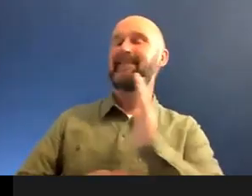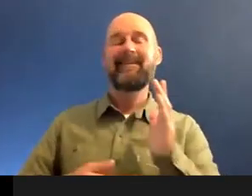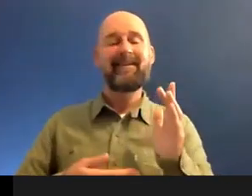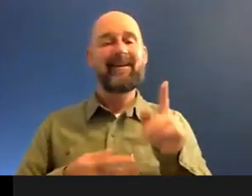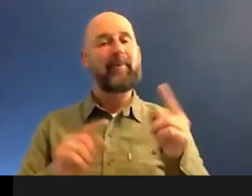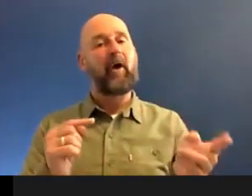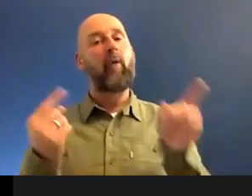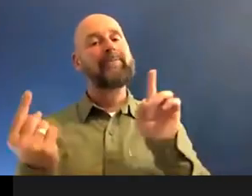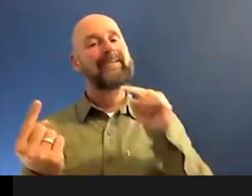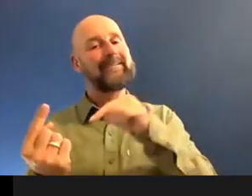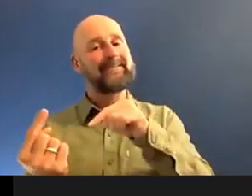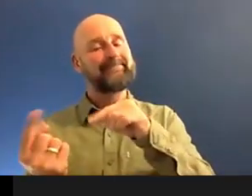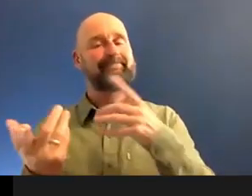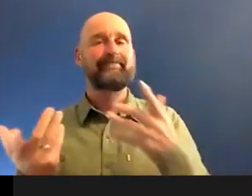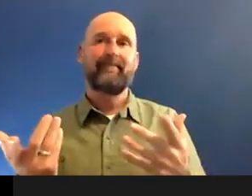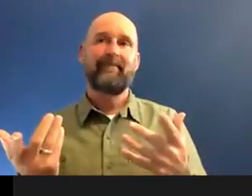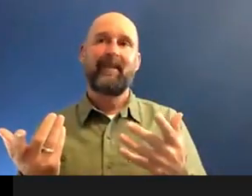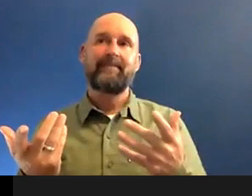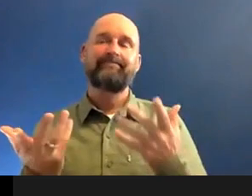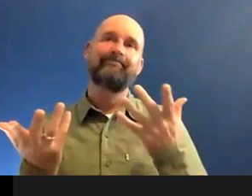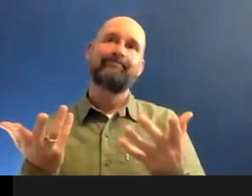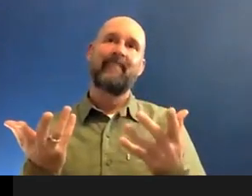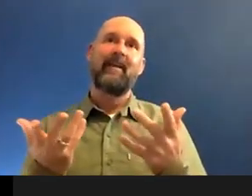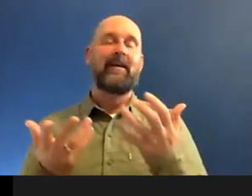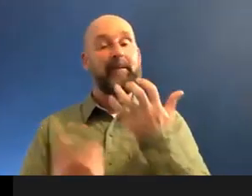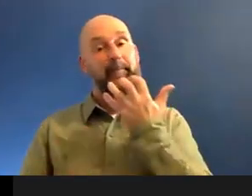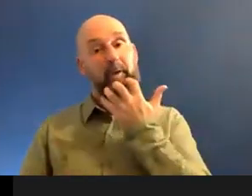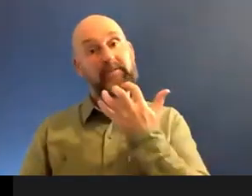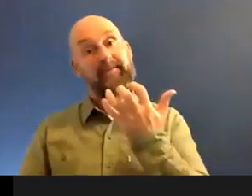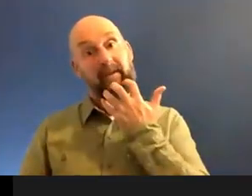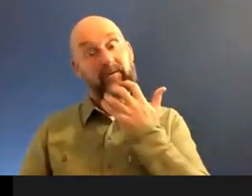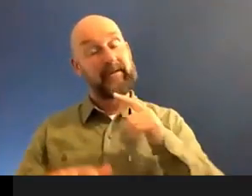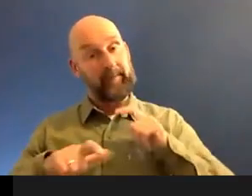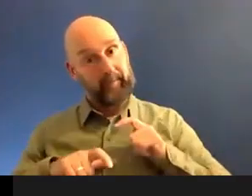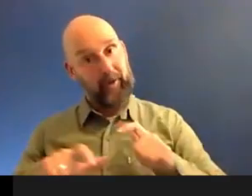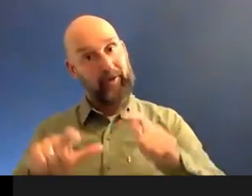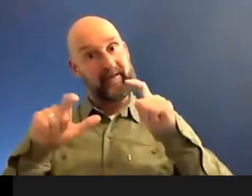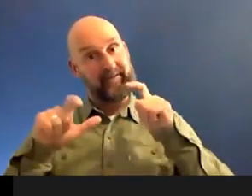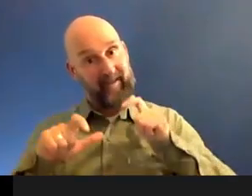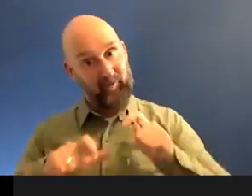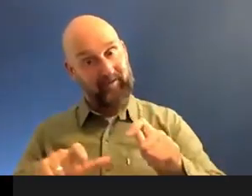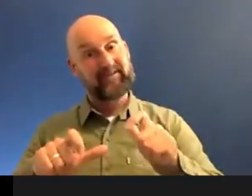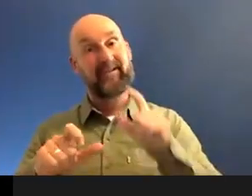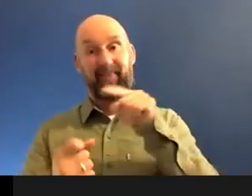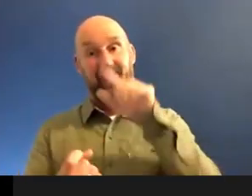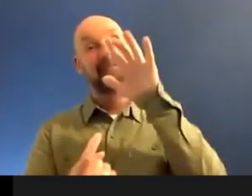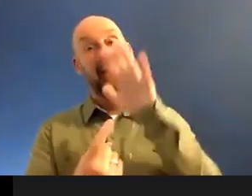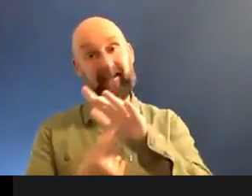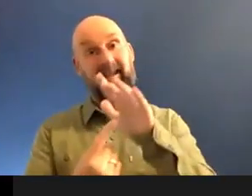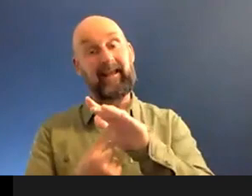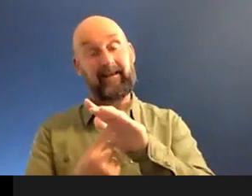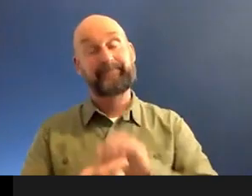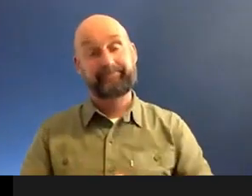it's a, it's a, it's about perseverance. And I think that's one of the most key things it is,